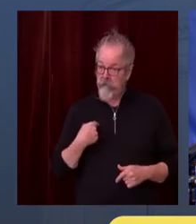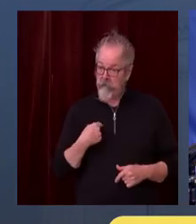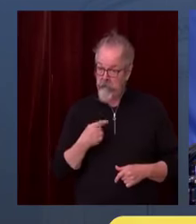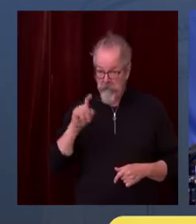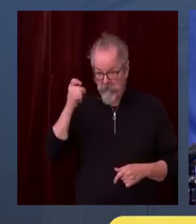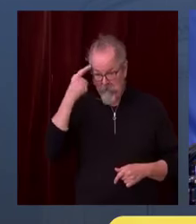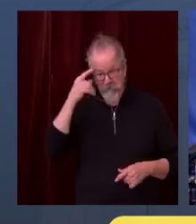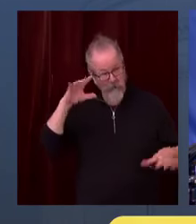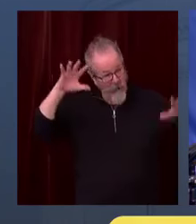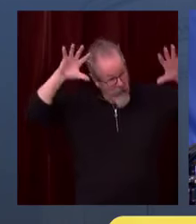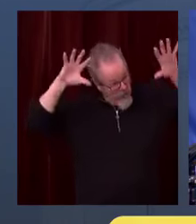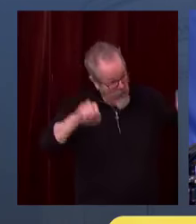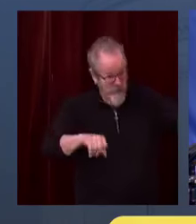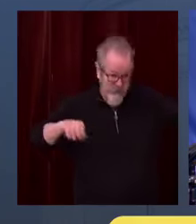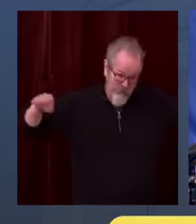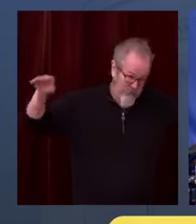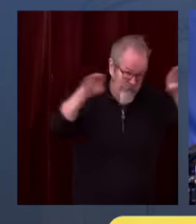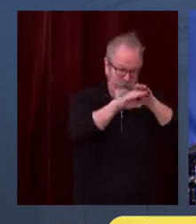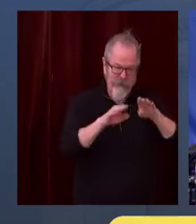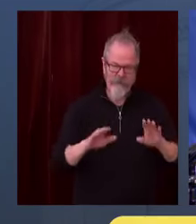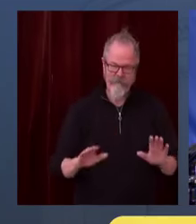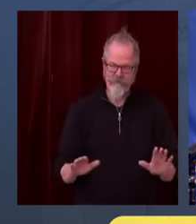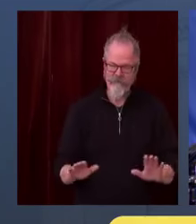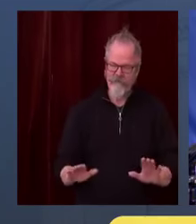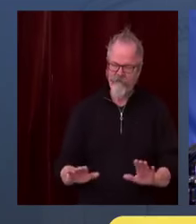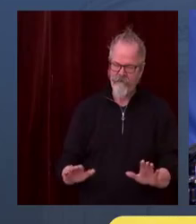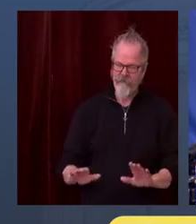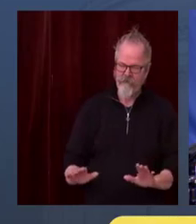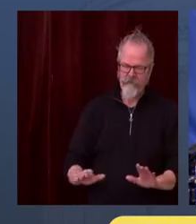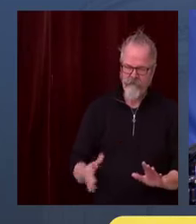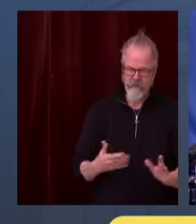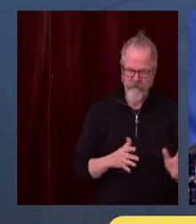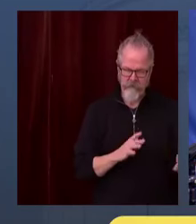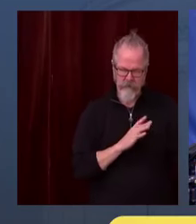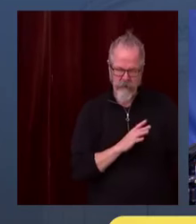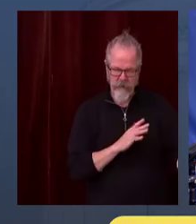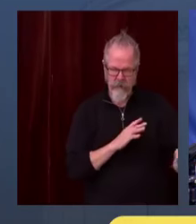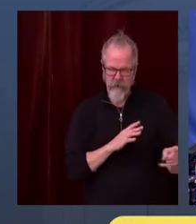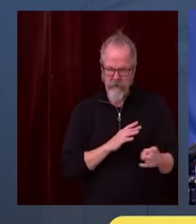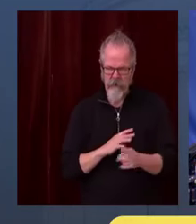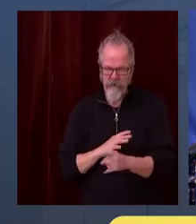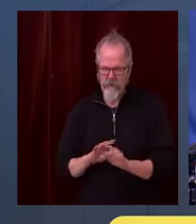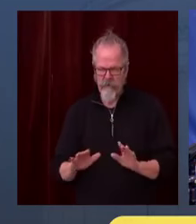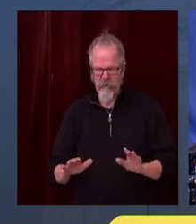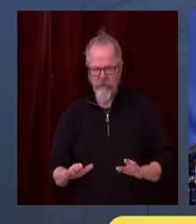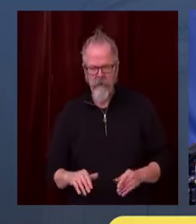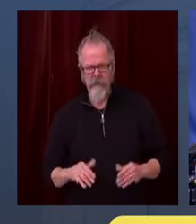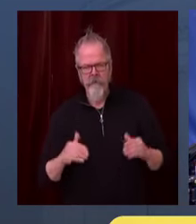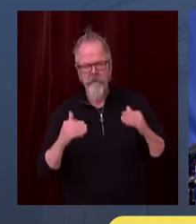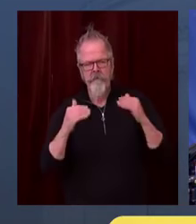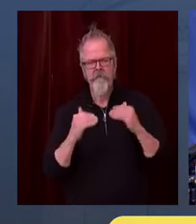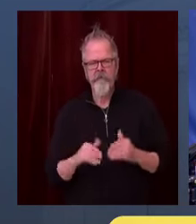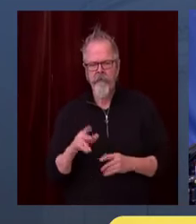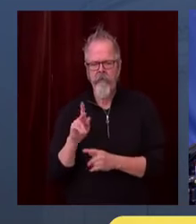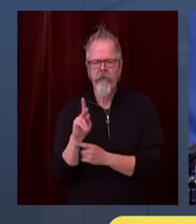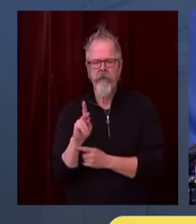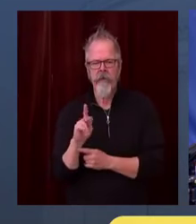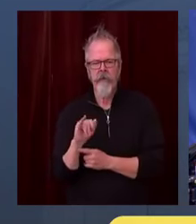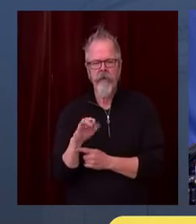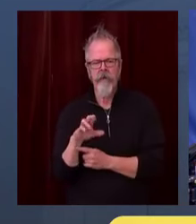All right. Up next, we'll go to Deborah Horne with CHIRO 7. Go ahead, Deborah. Good morning. Good afternoon, Governor.